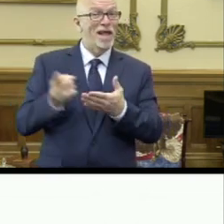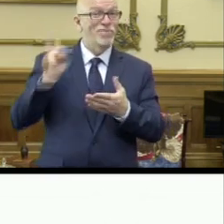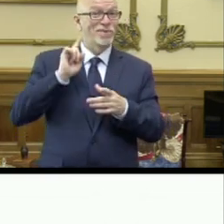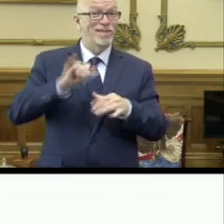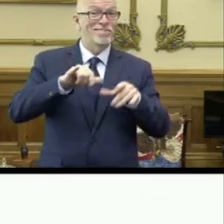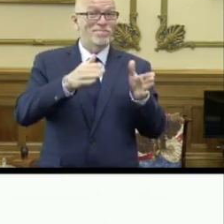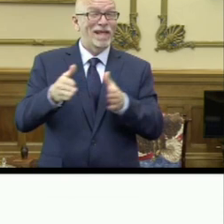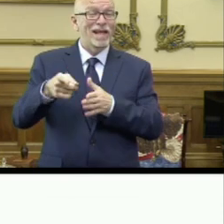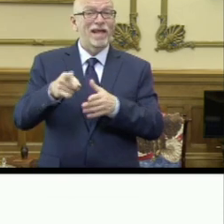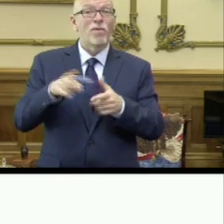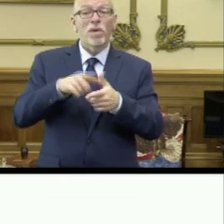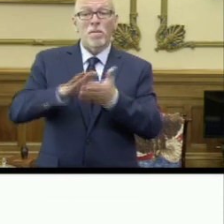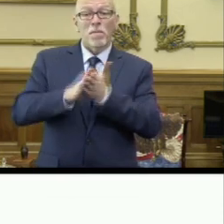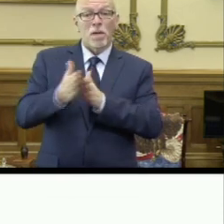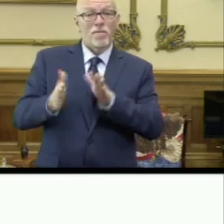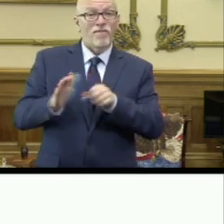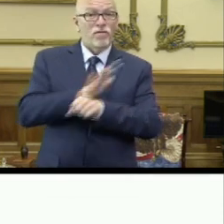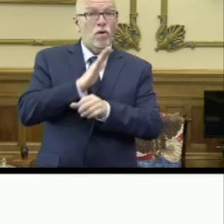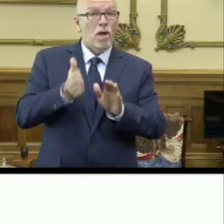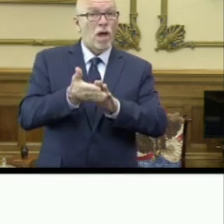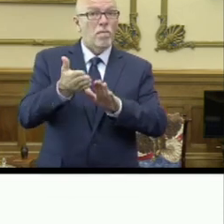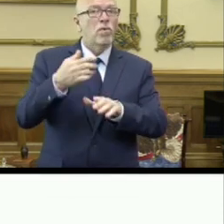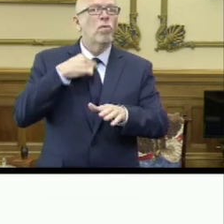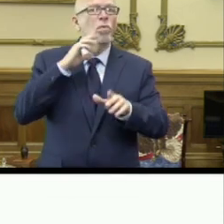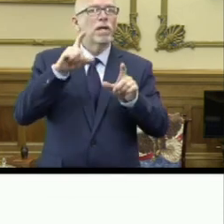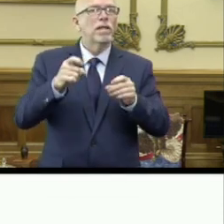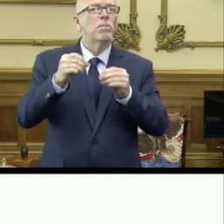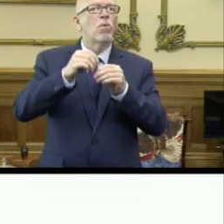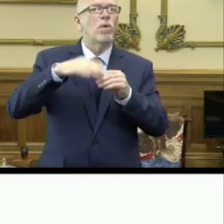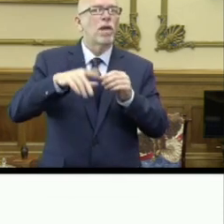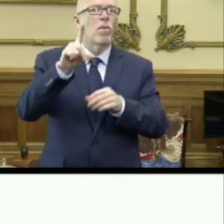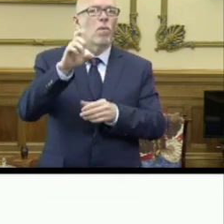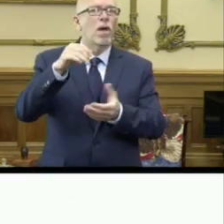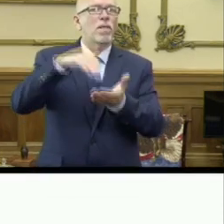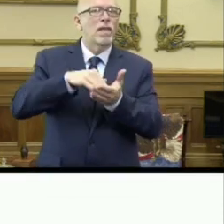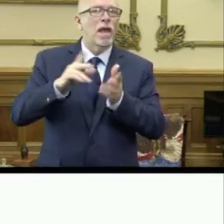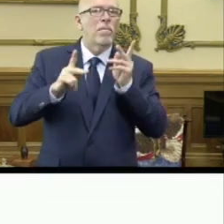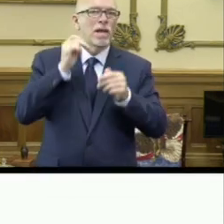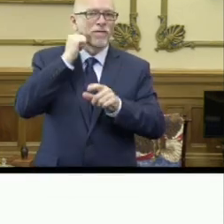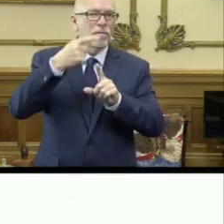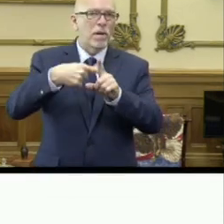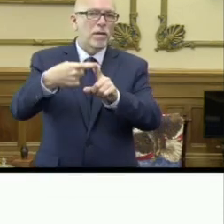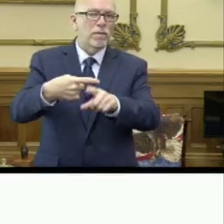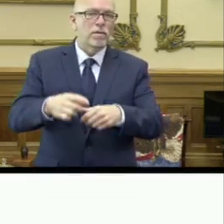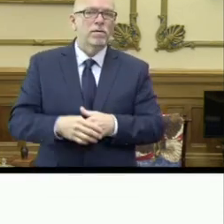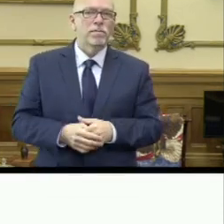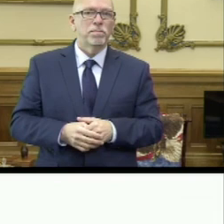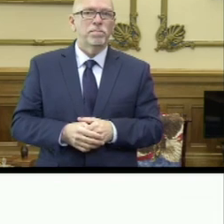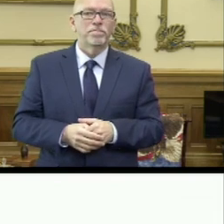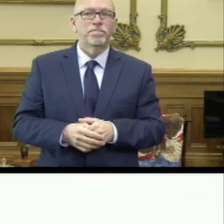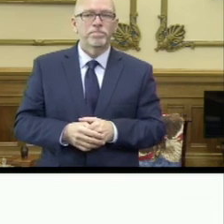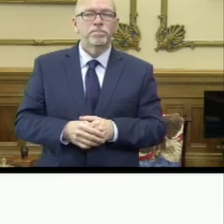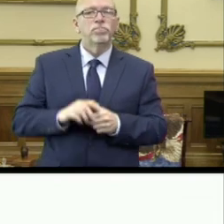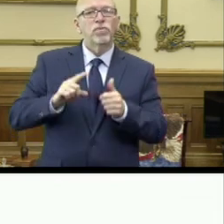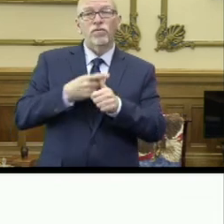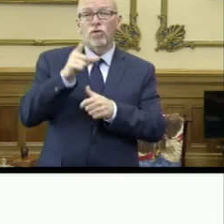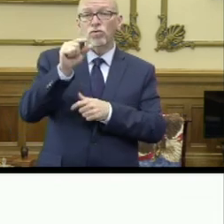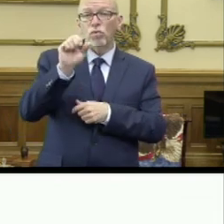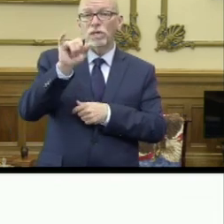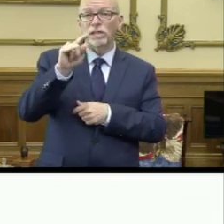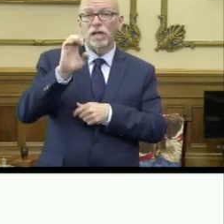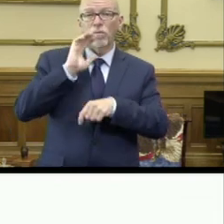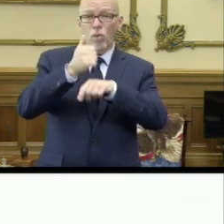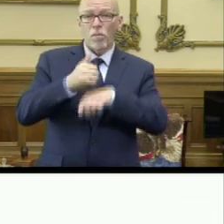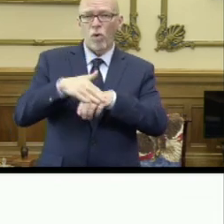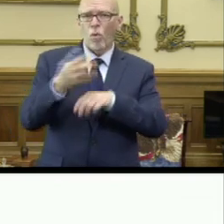as it becomes fully operational, we should be testing more than 100,000 Hoosiers every month. These first 20 sites are opening on